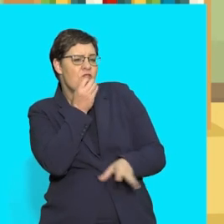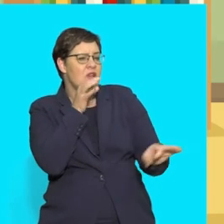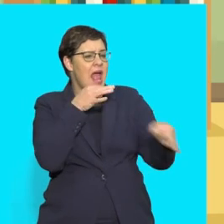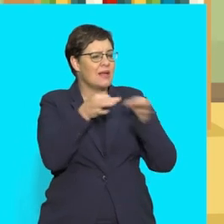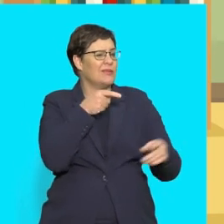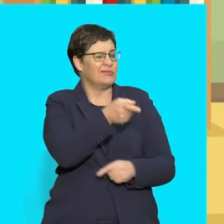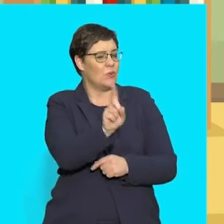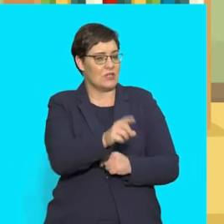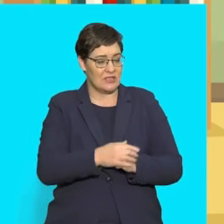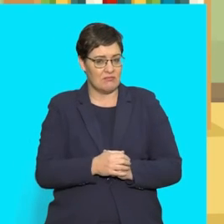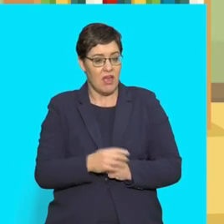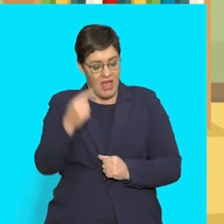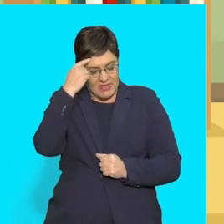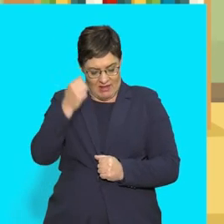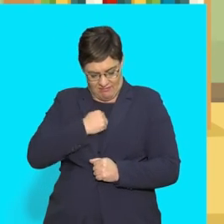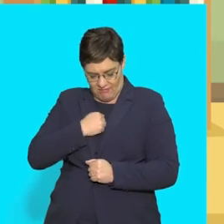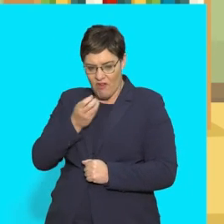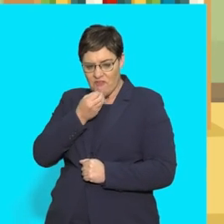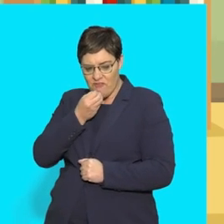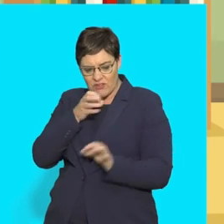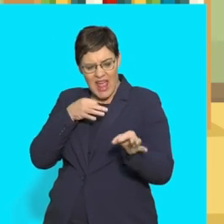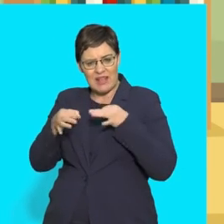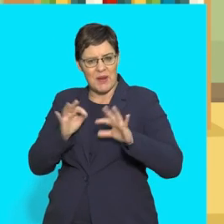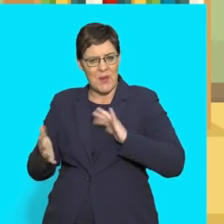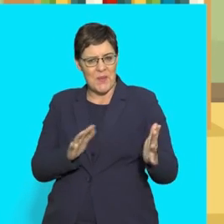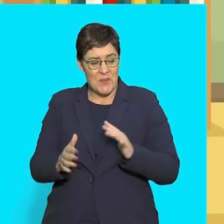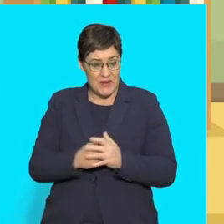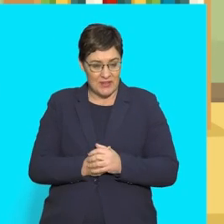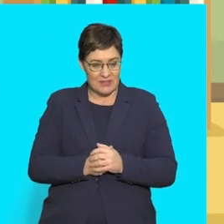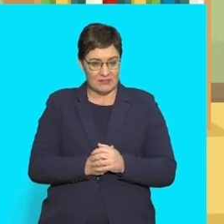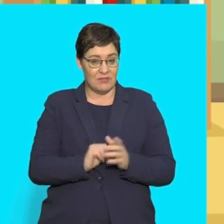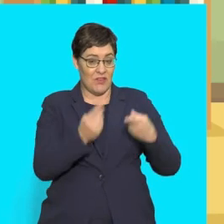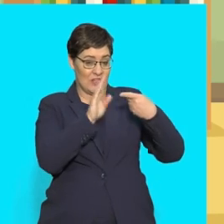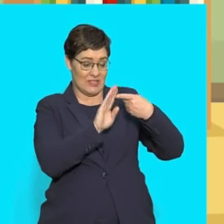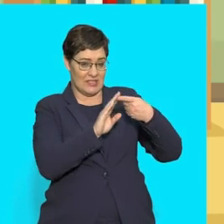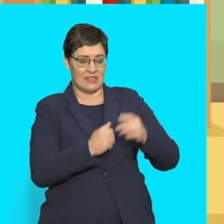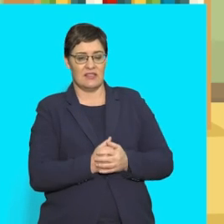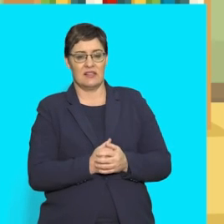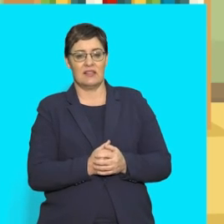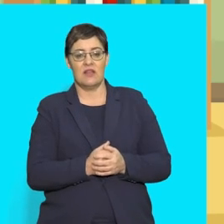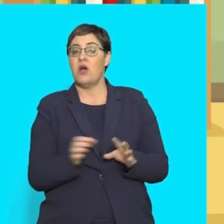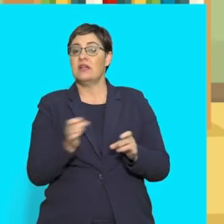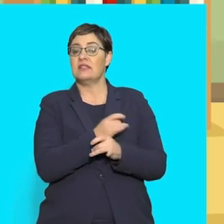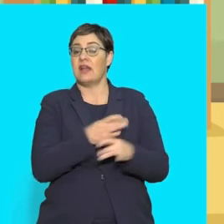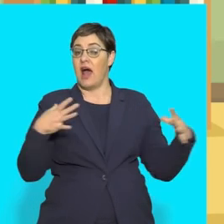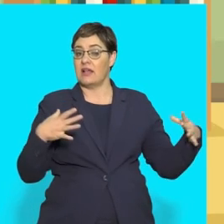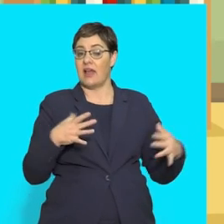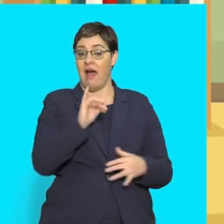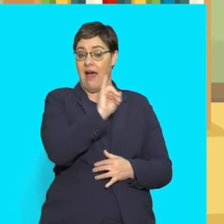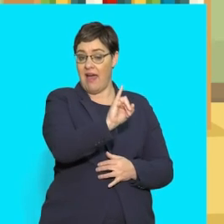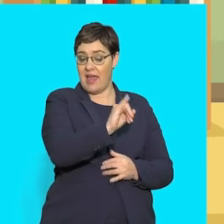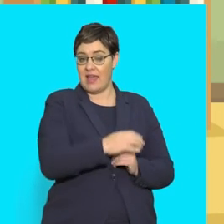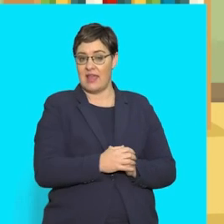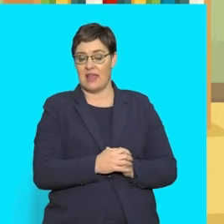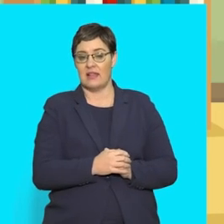being described think of your own foods to describe this is the first one it begins with the letter